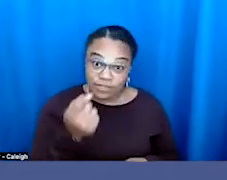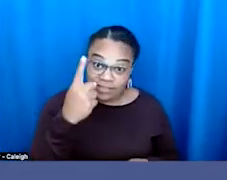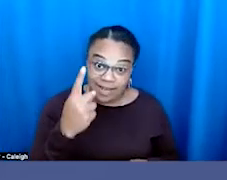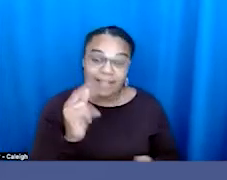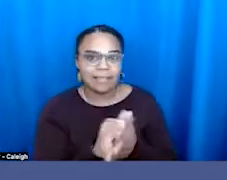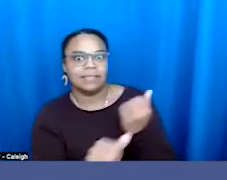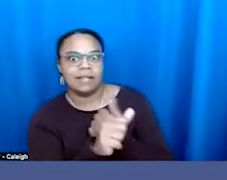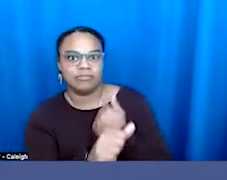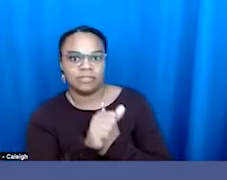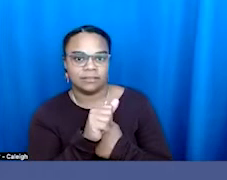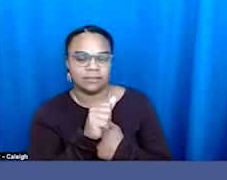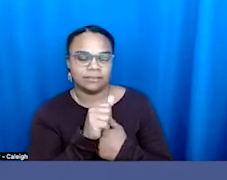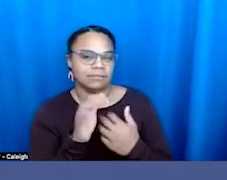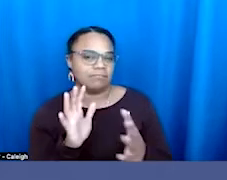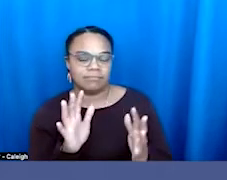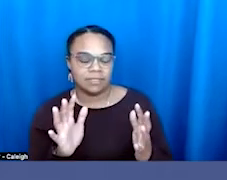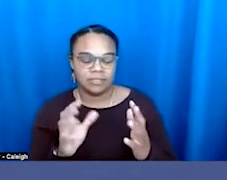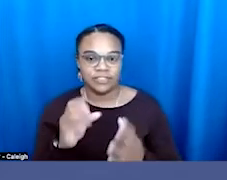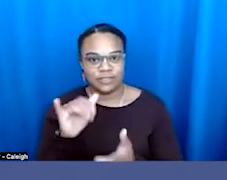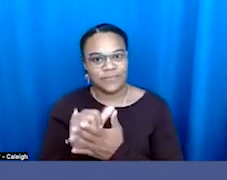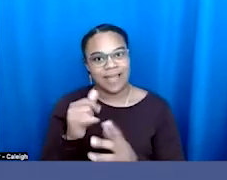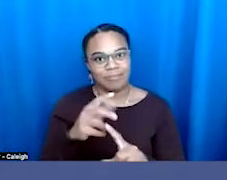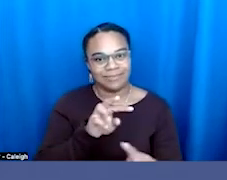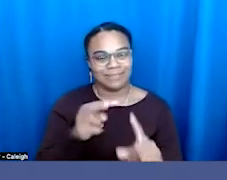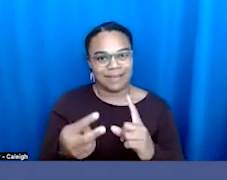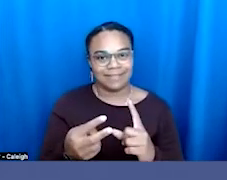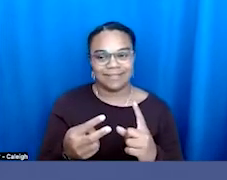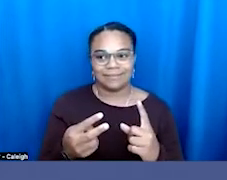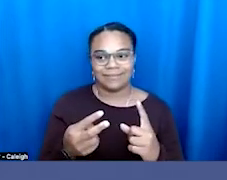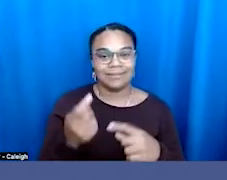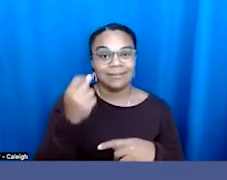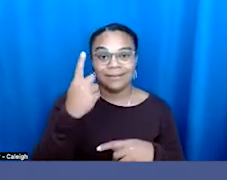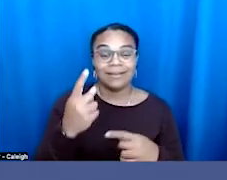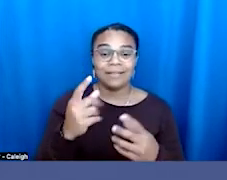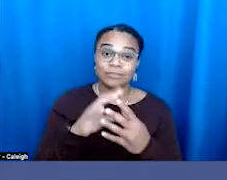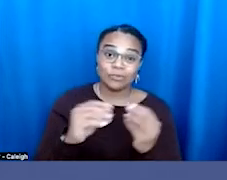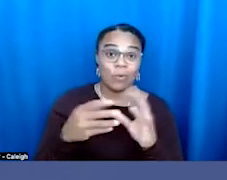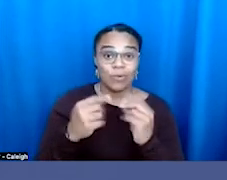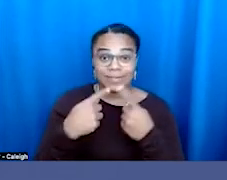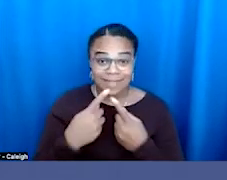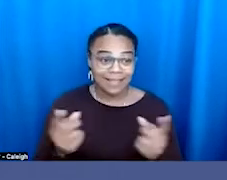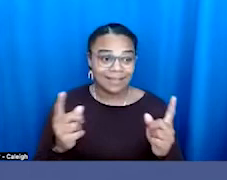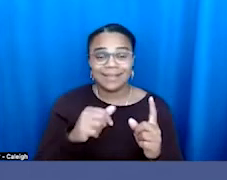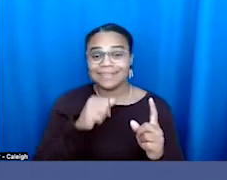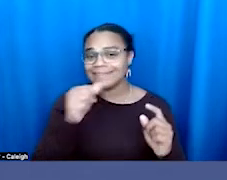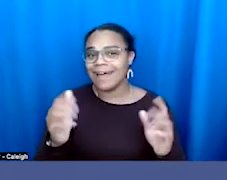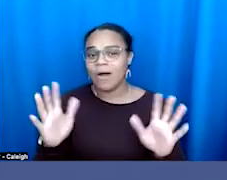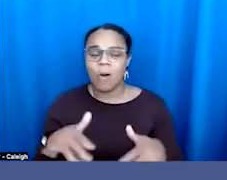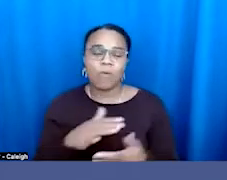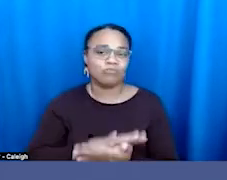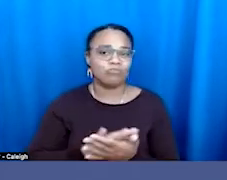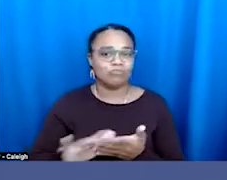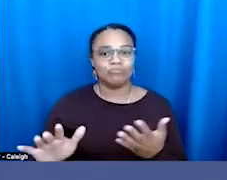that atmosphere, storytelling is not a luxury. It's essential. The other place that we're seeing,